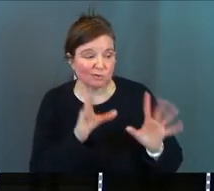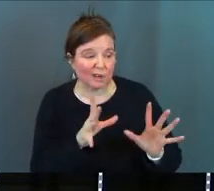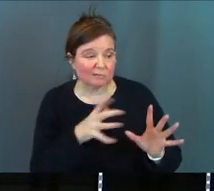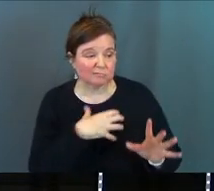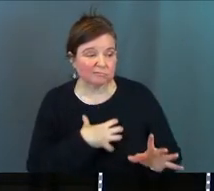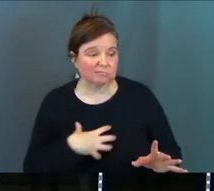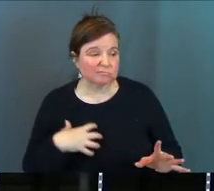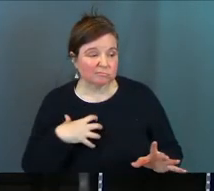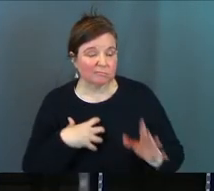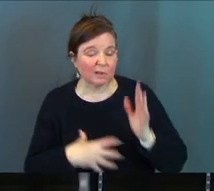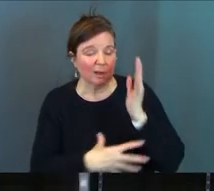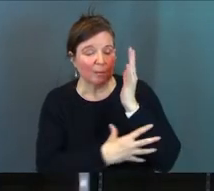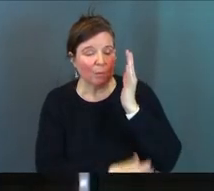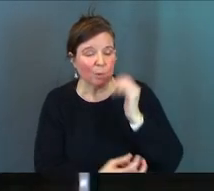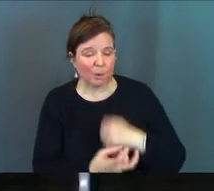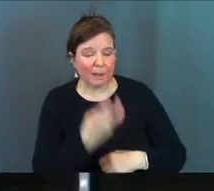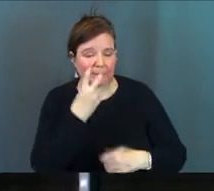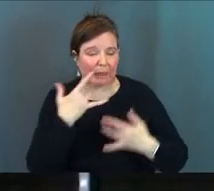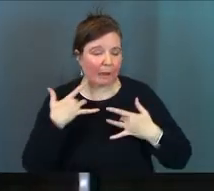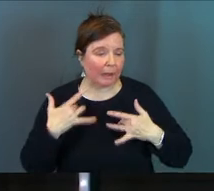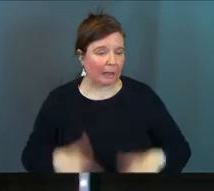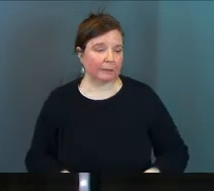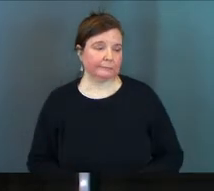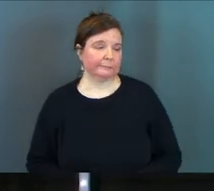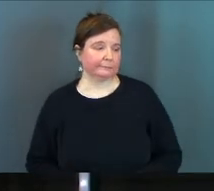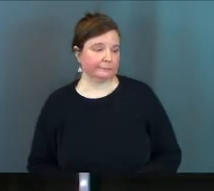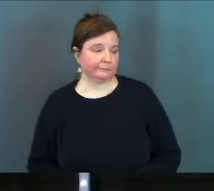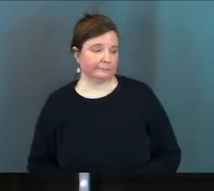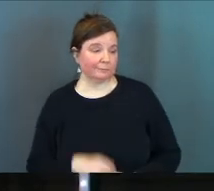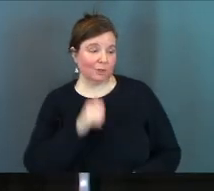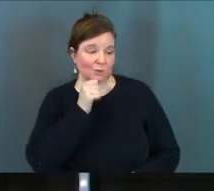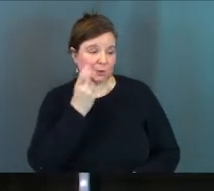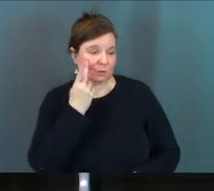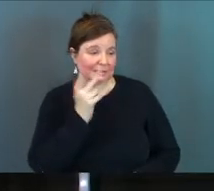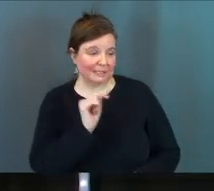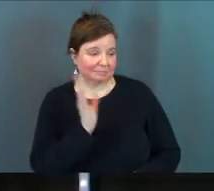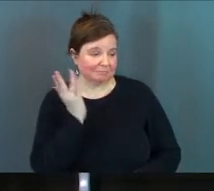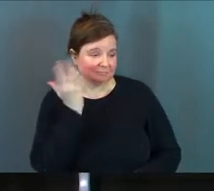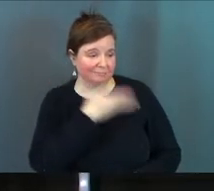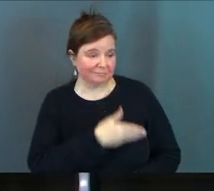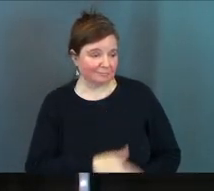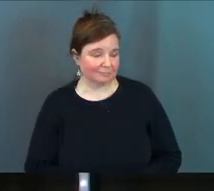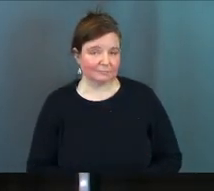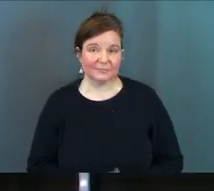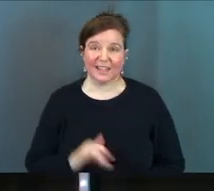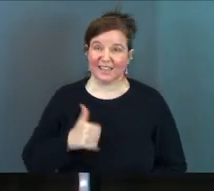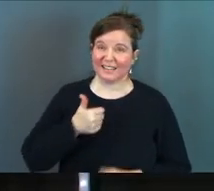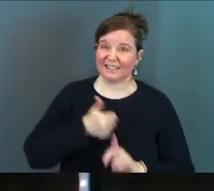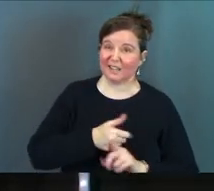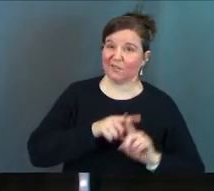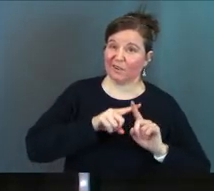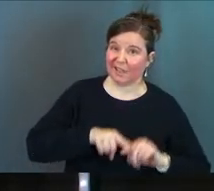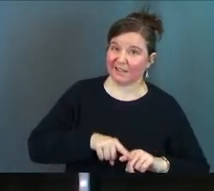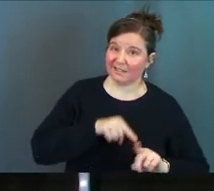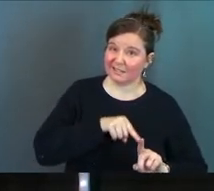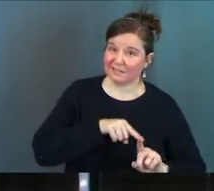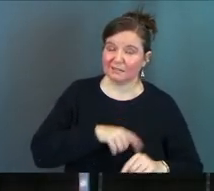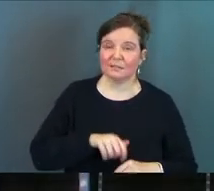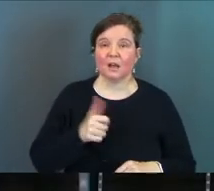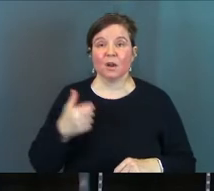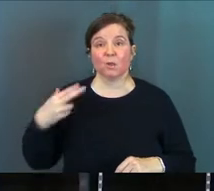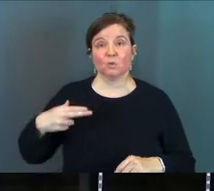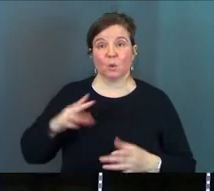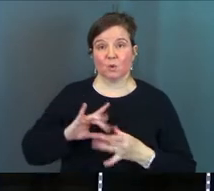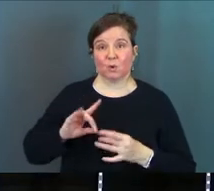miserable and poor and blind and naked there's that self reliance again another little